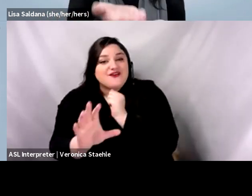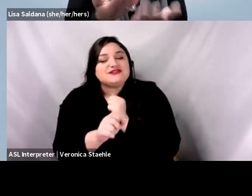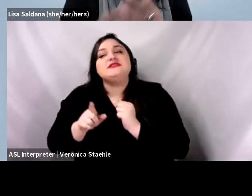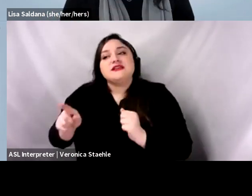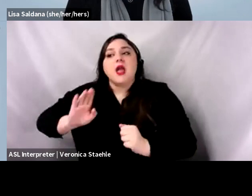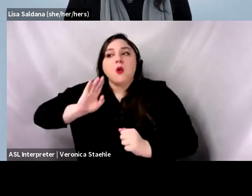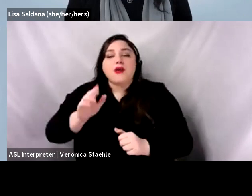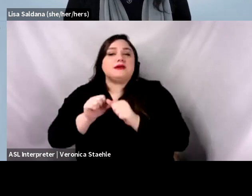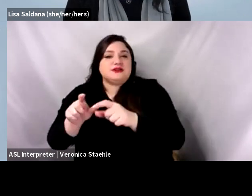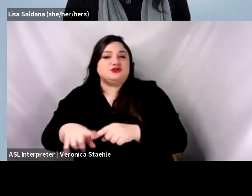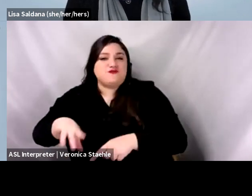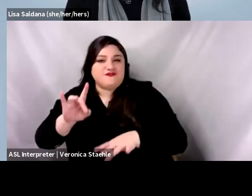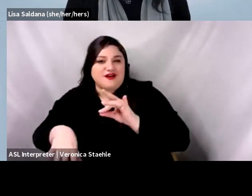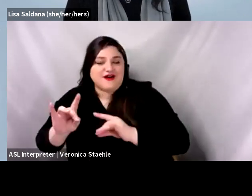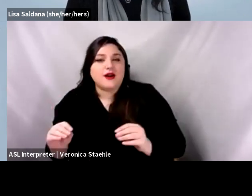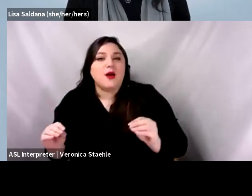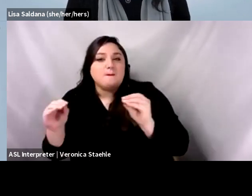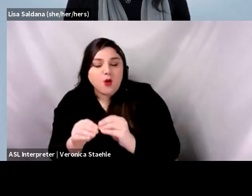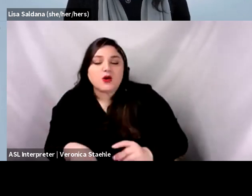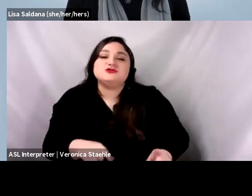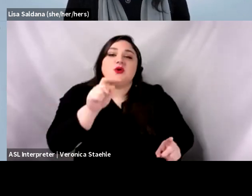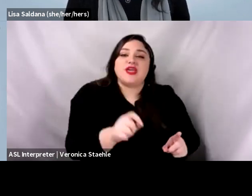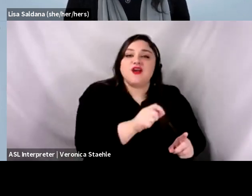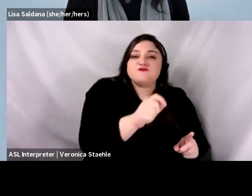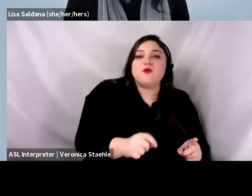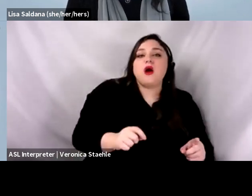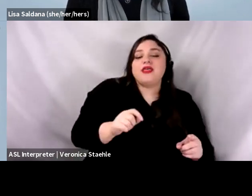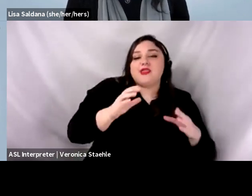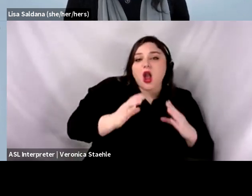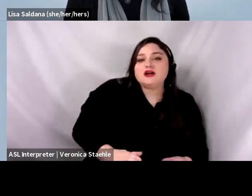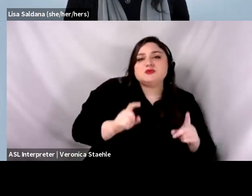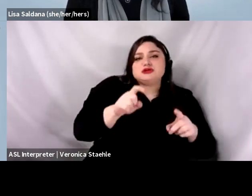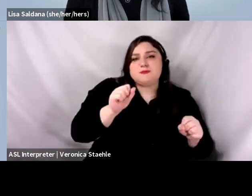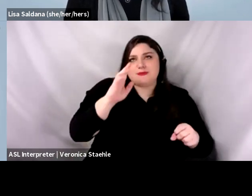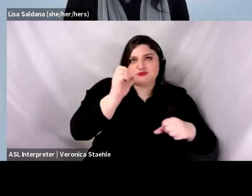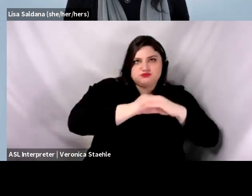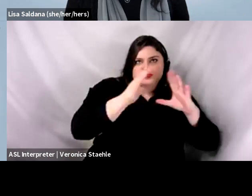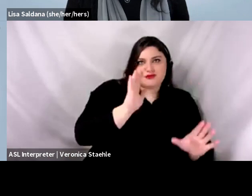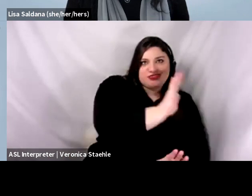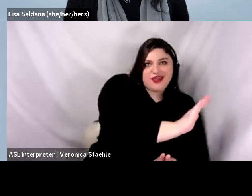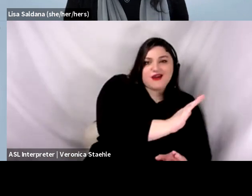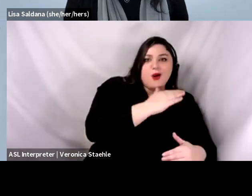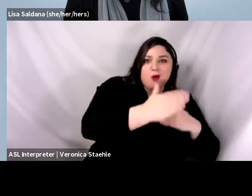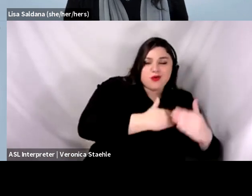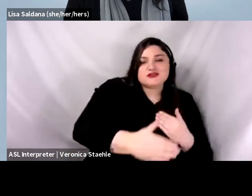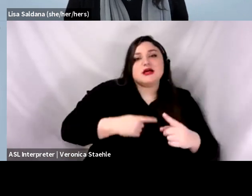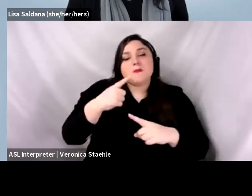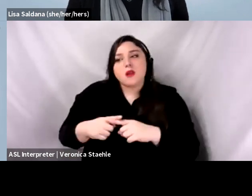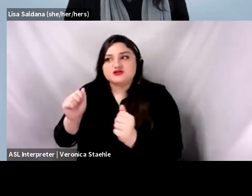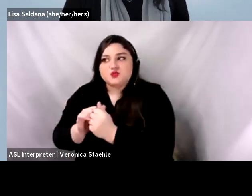combined, and the customer would then have a good sense of what the total cost would be, um, to adopt that program.